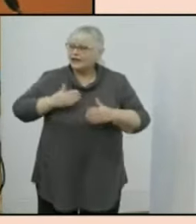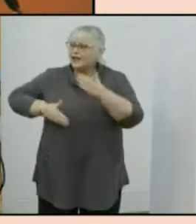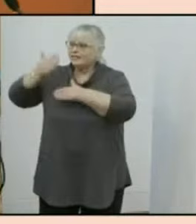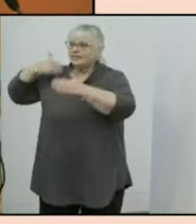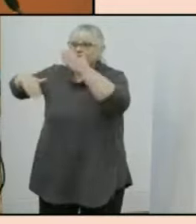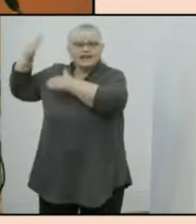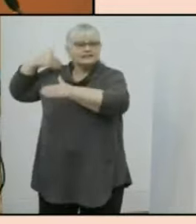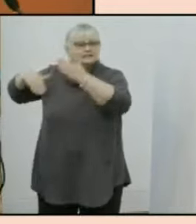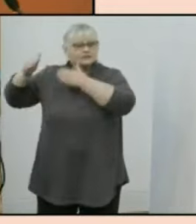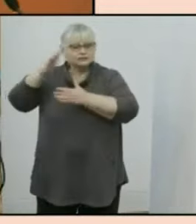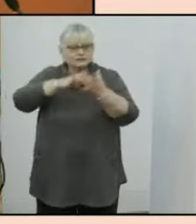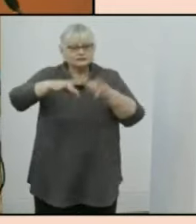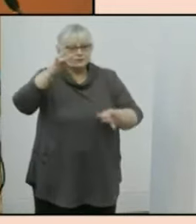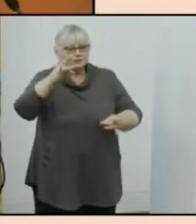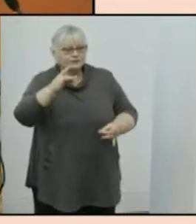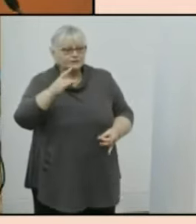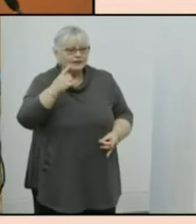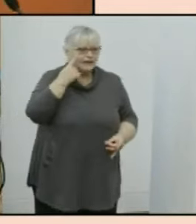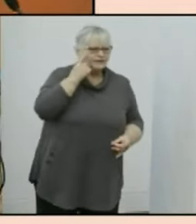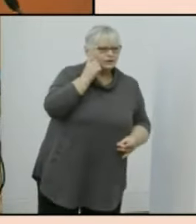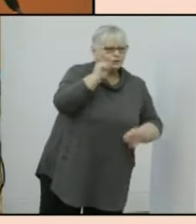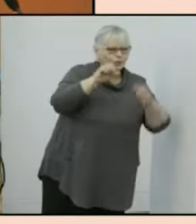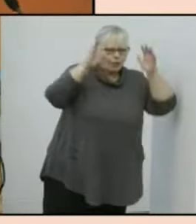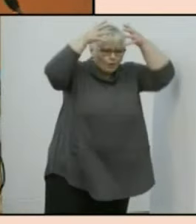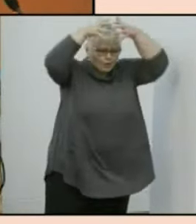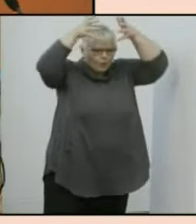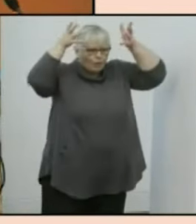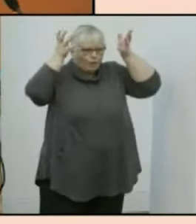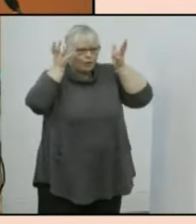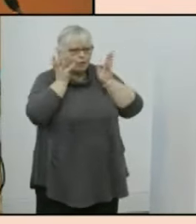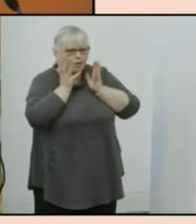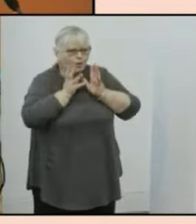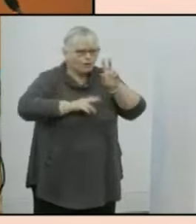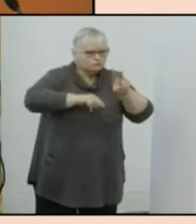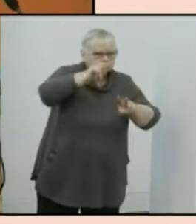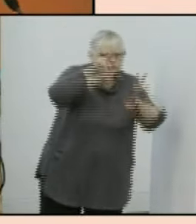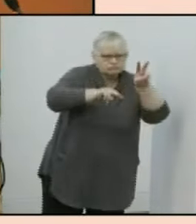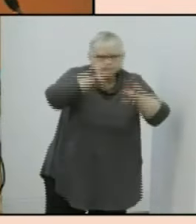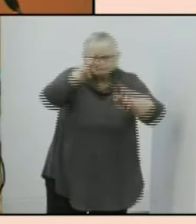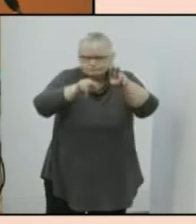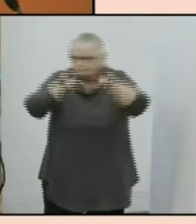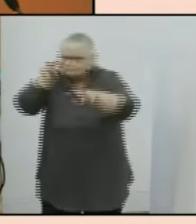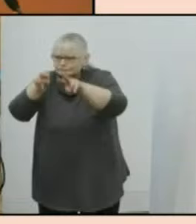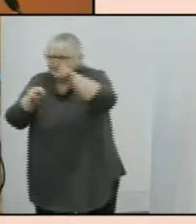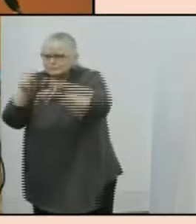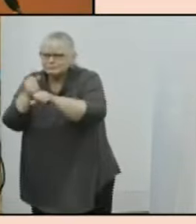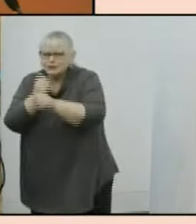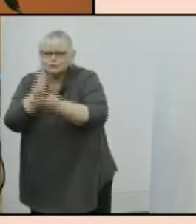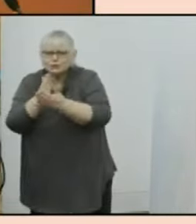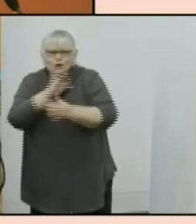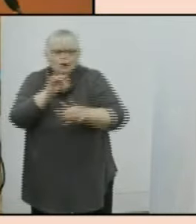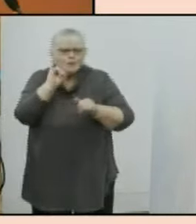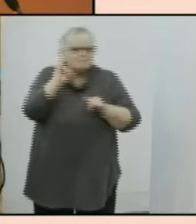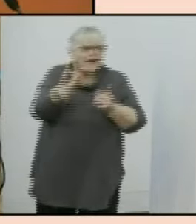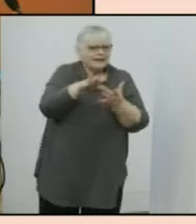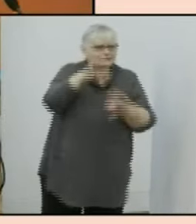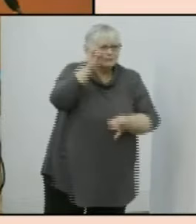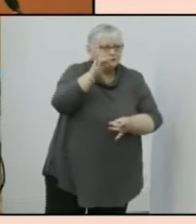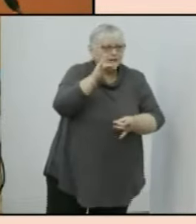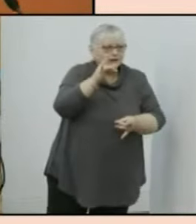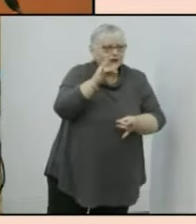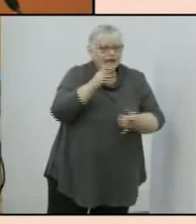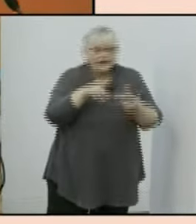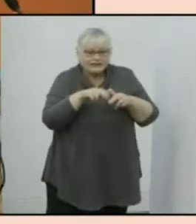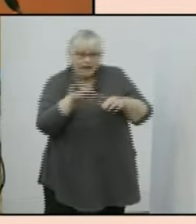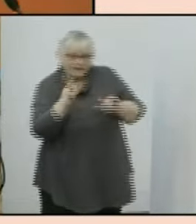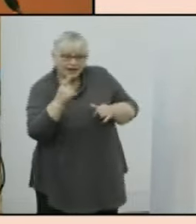are going around to everybody here looking at your auras making sure there's no bad spirit that might be attached to it if they do find that stuff they just grab